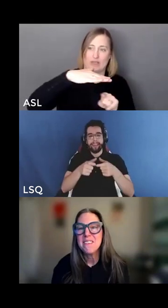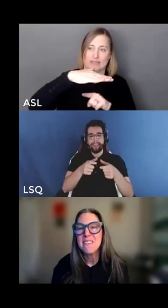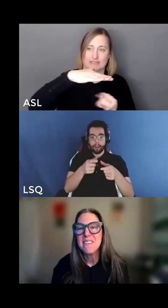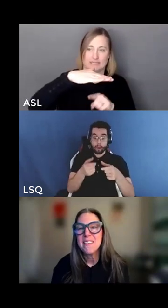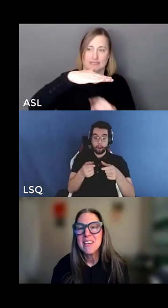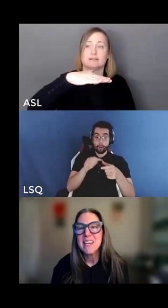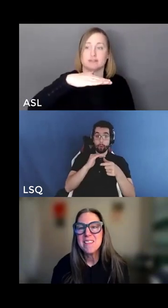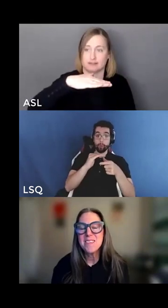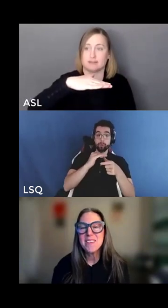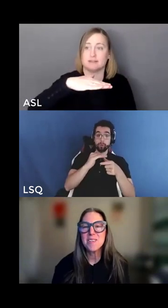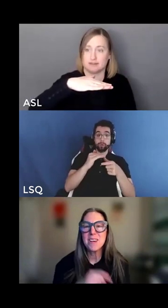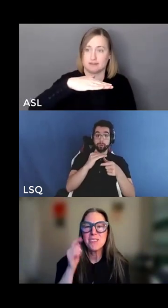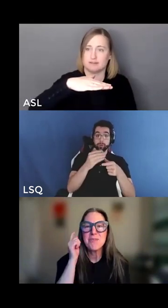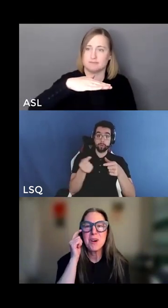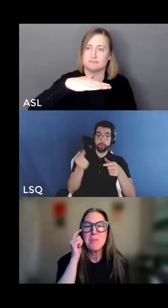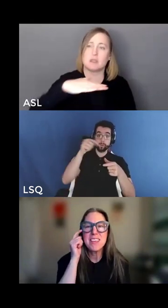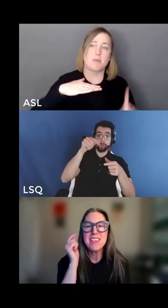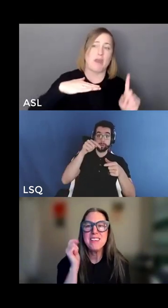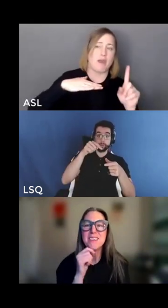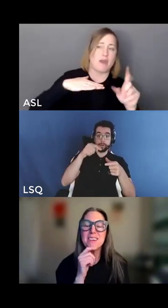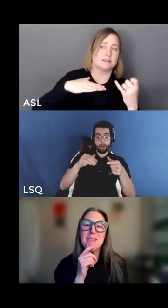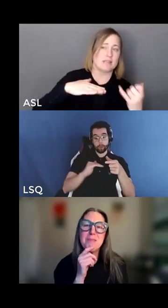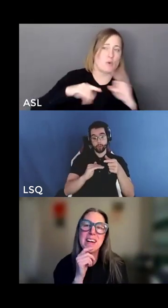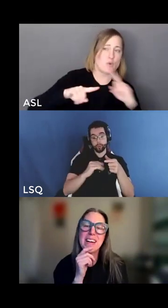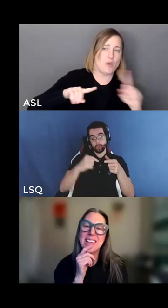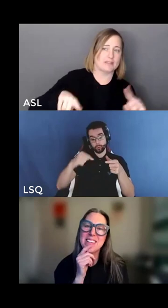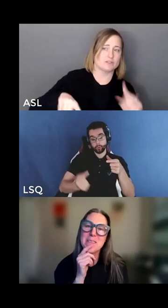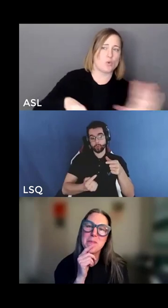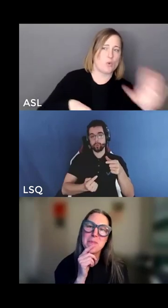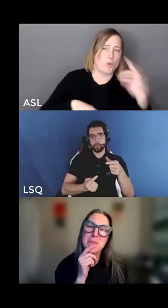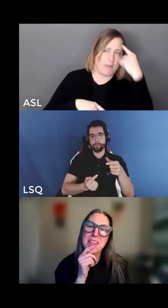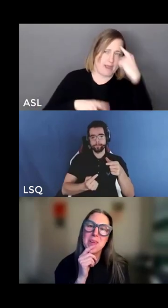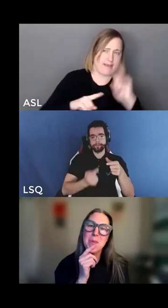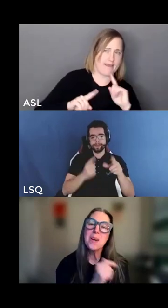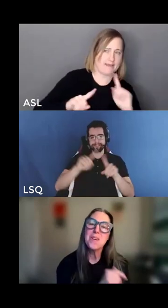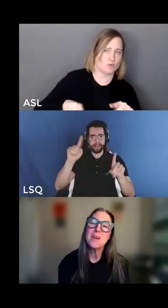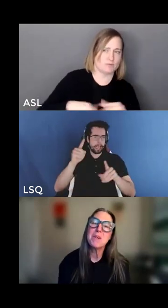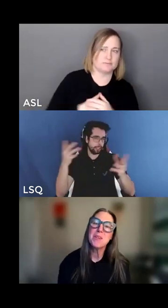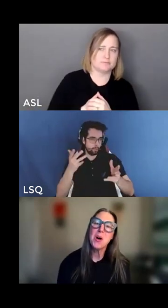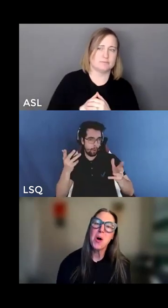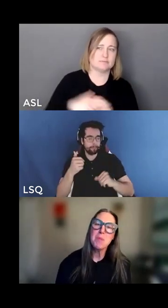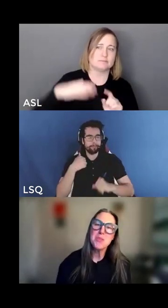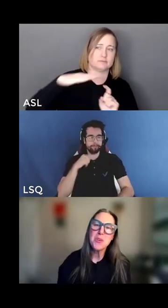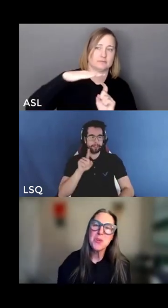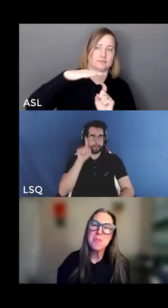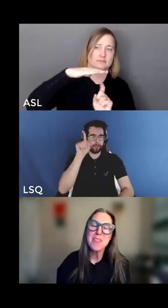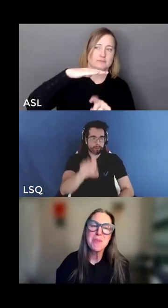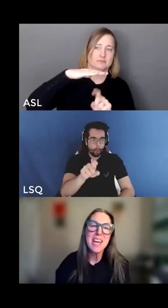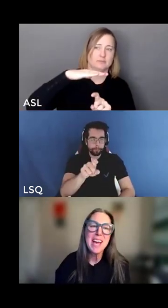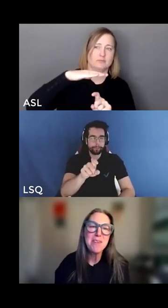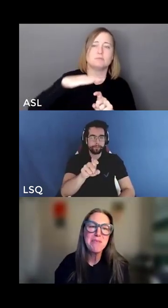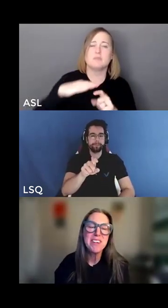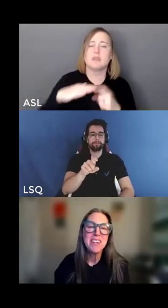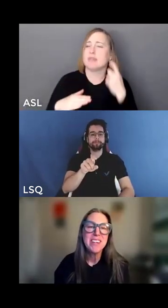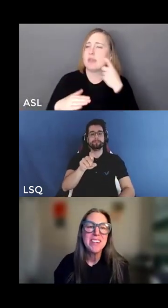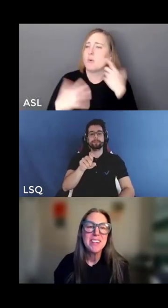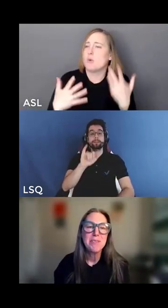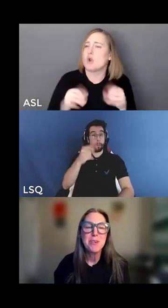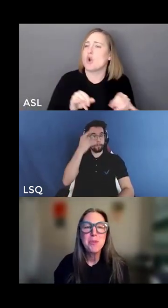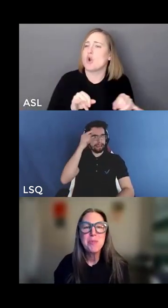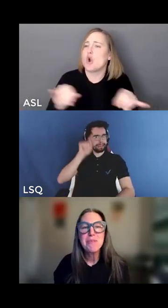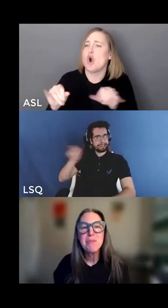and answer this question for me in your own mind what are some of the common terms that we have